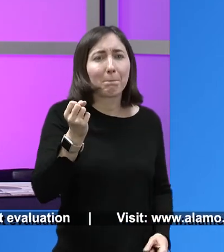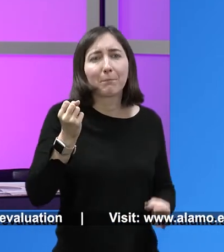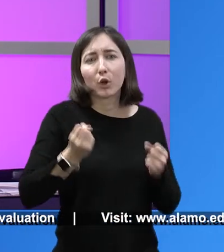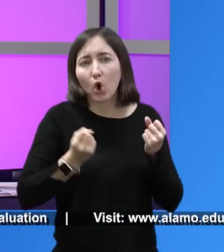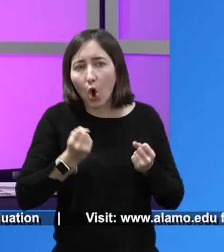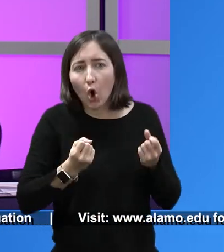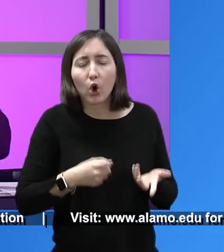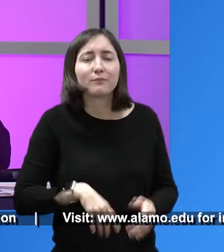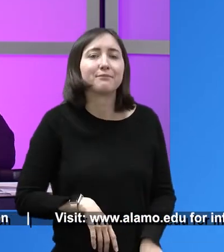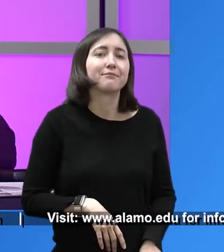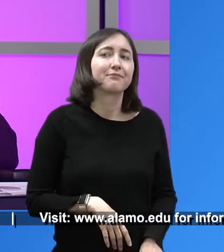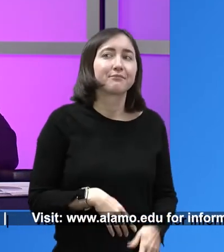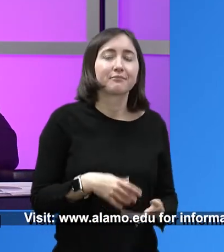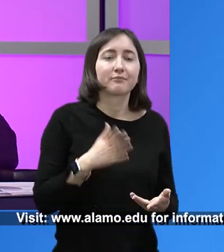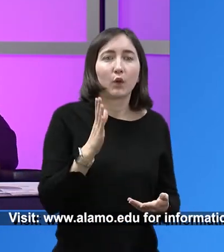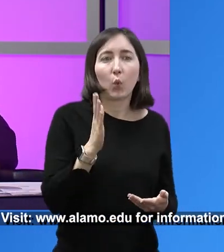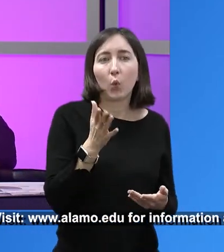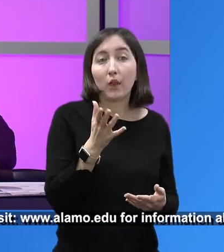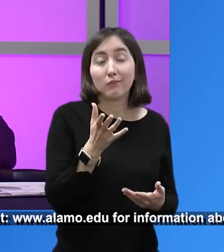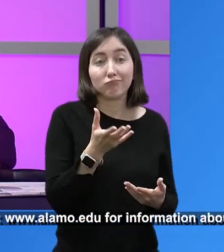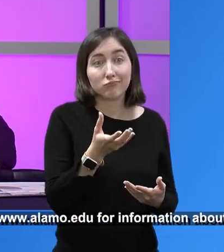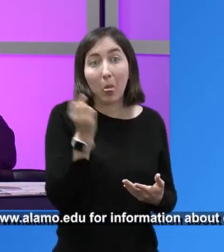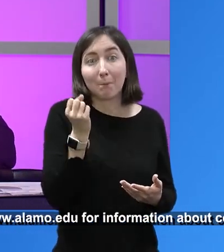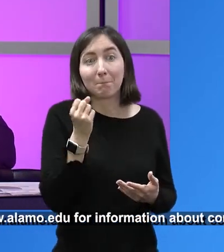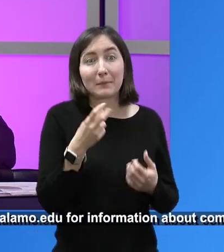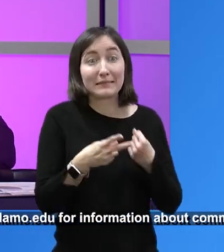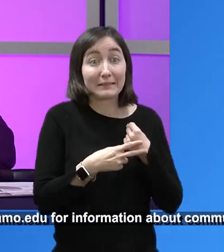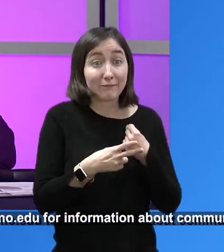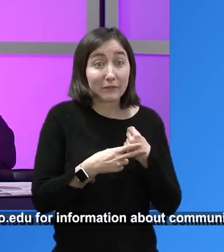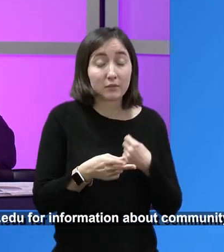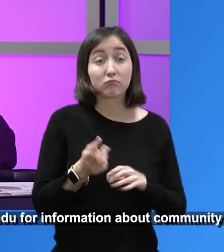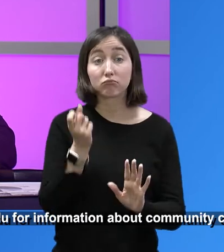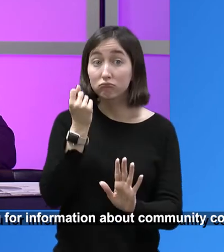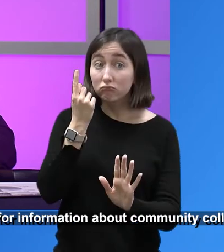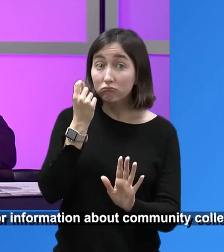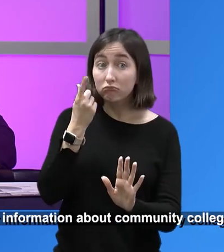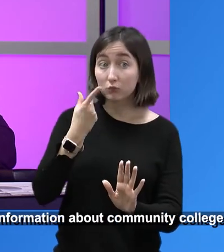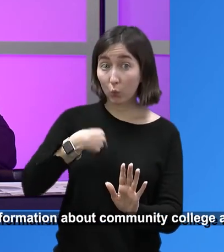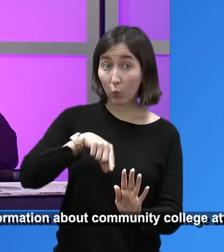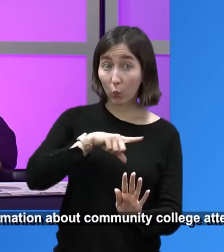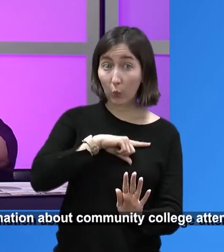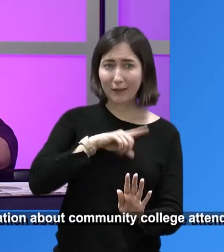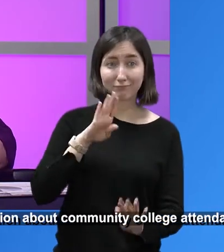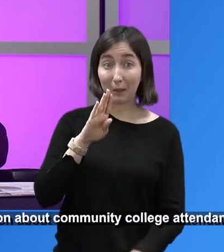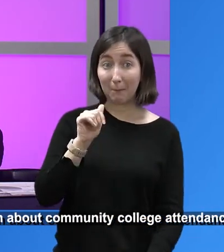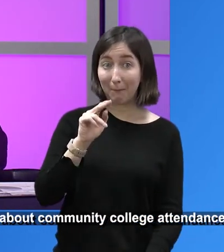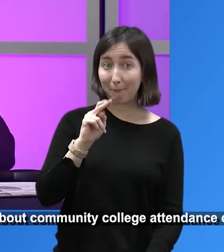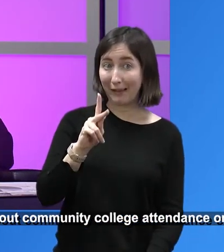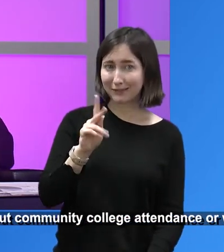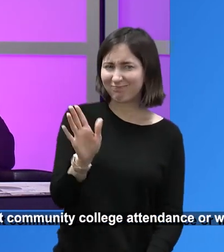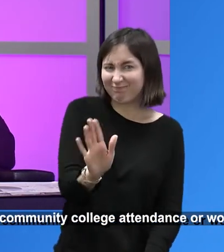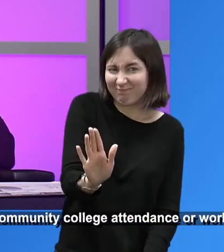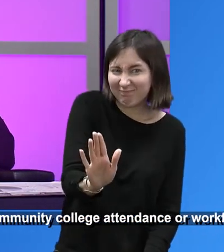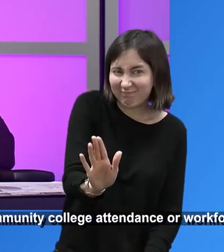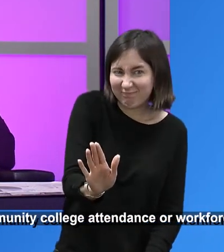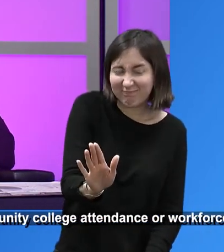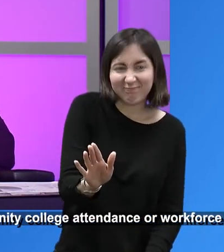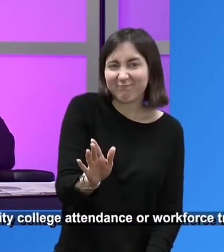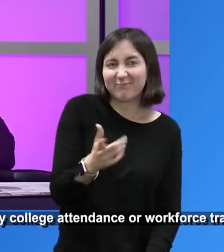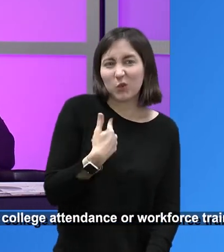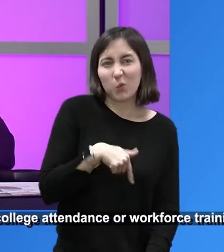savings as you, so that you can borrow that money. Well, at Left Fund, we're not a bank.